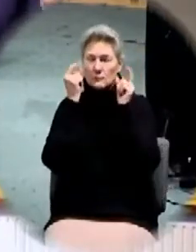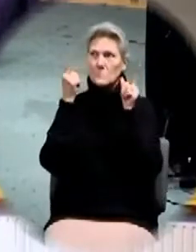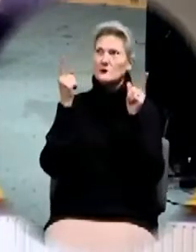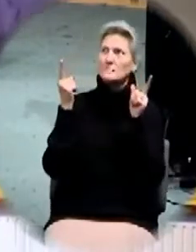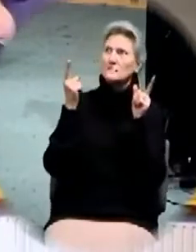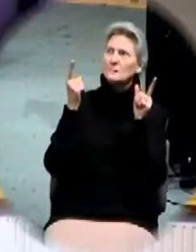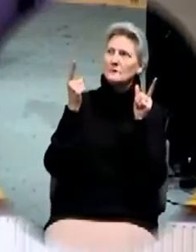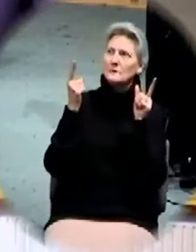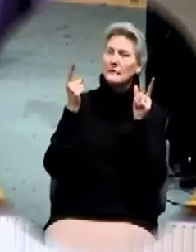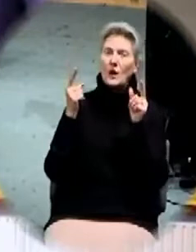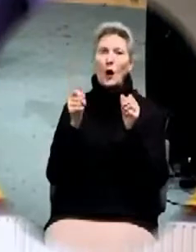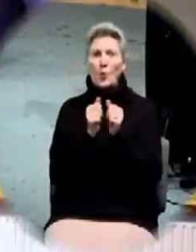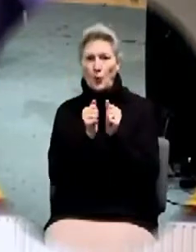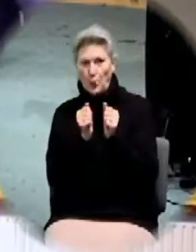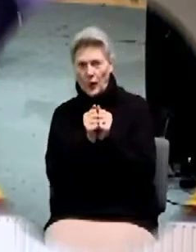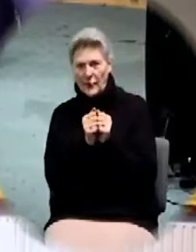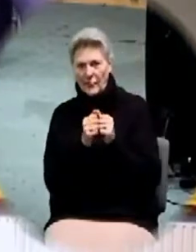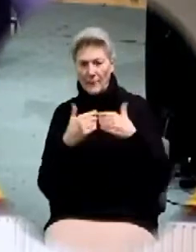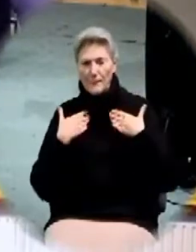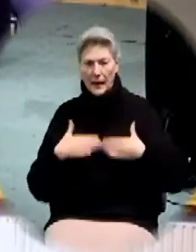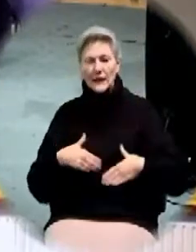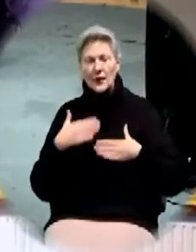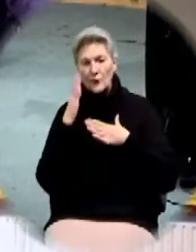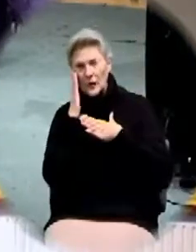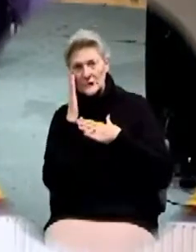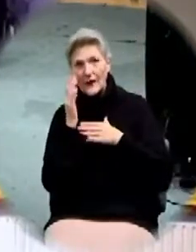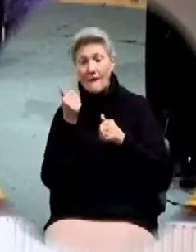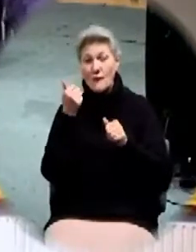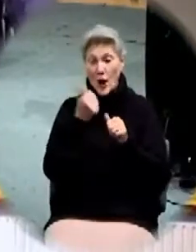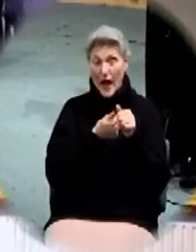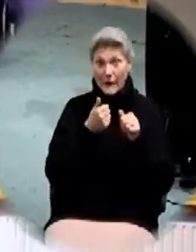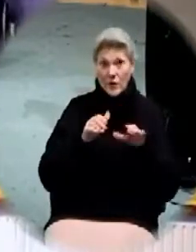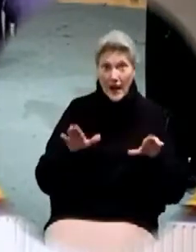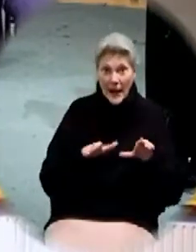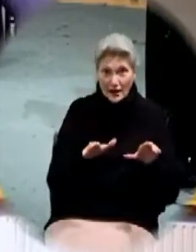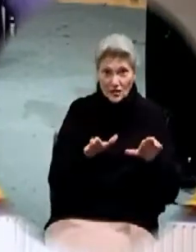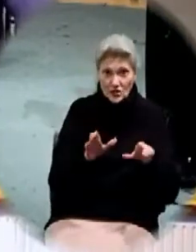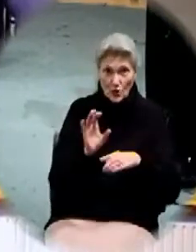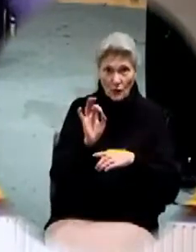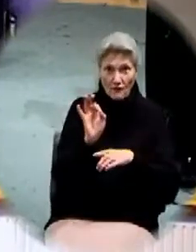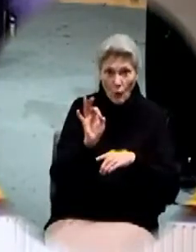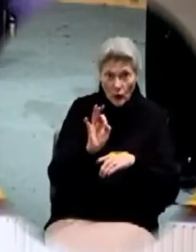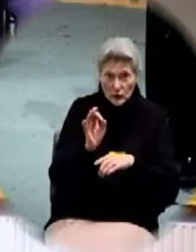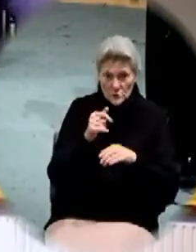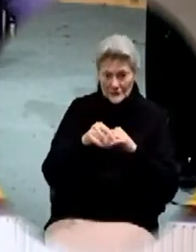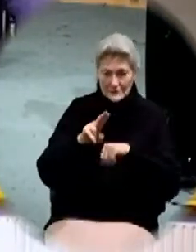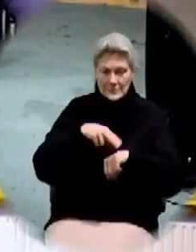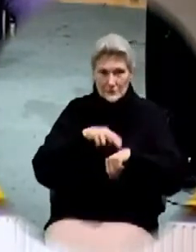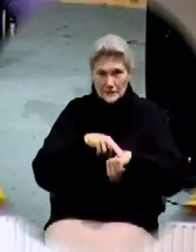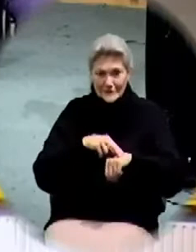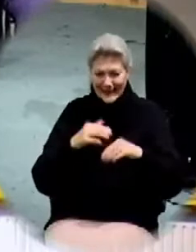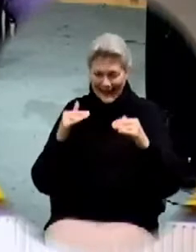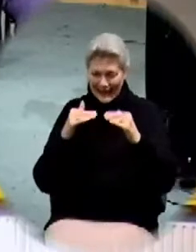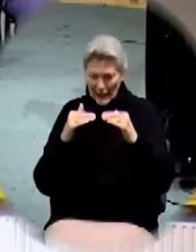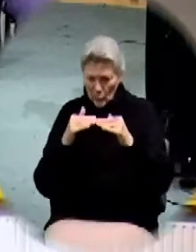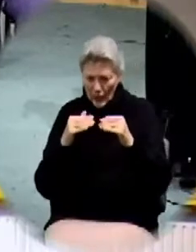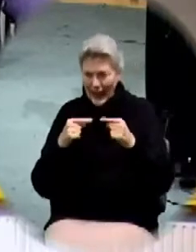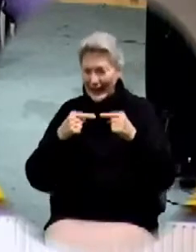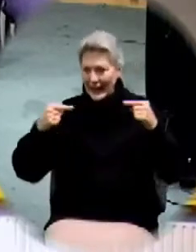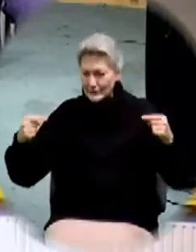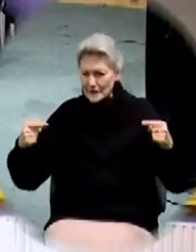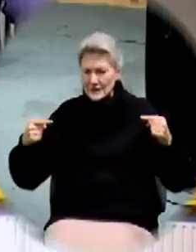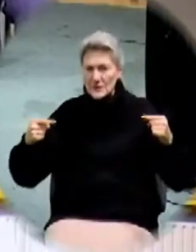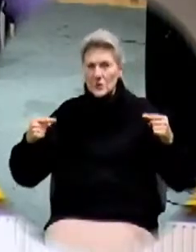along with the body at rest. And for every action or force in nature, there is an equal and opposite